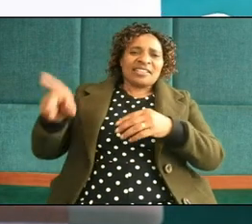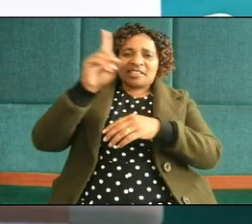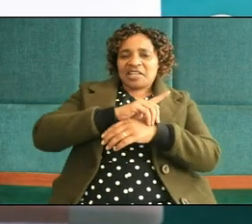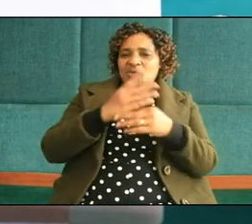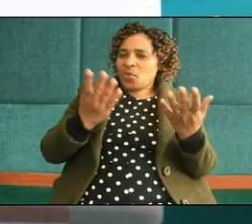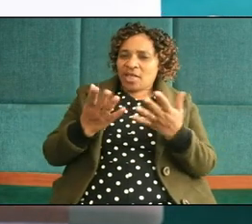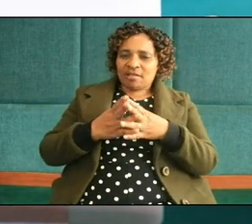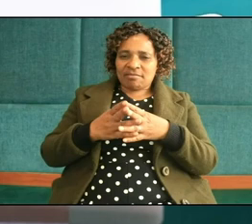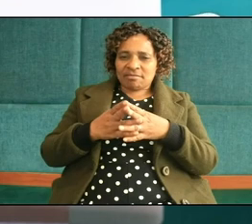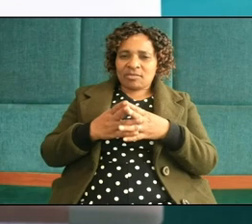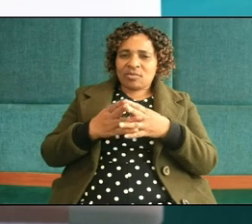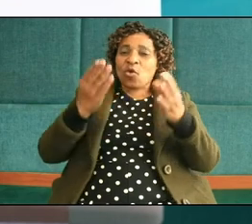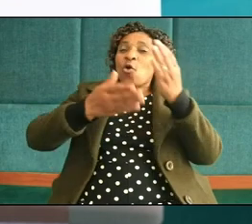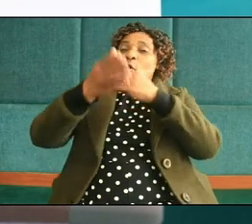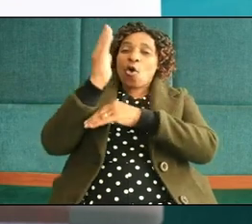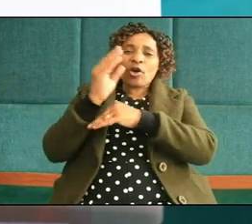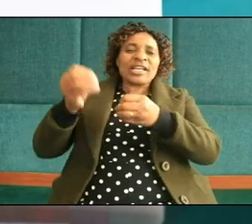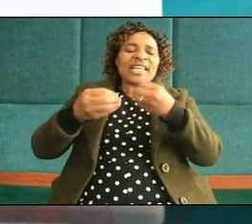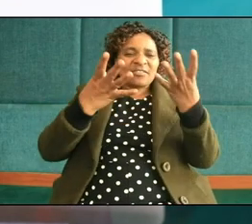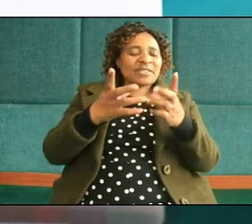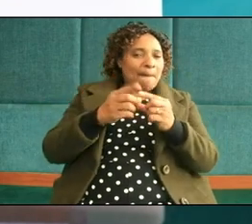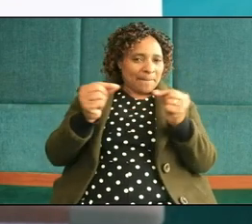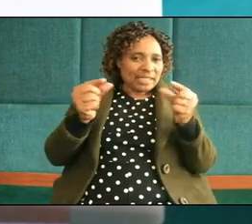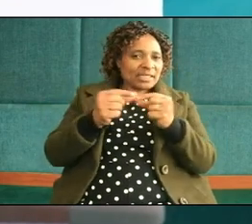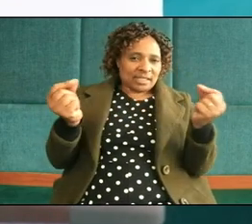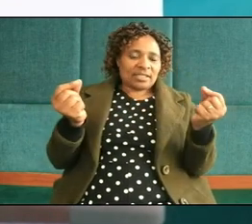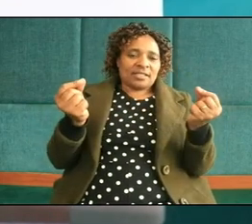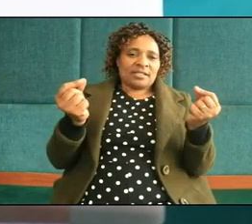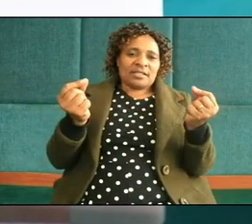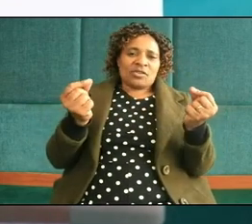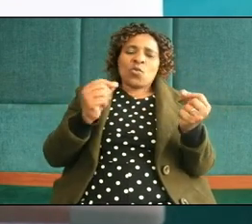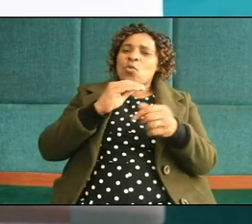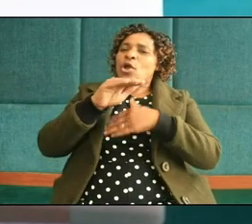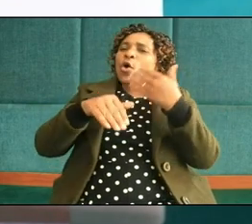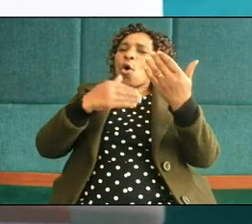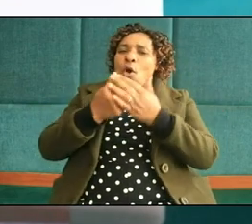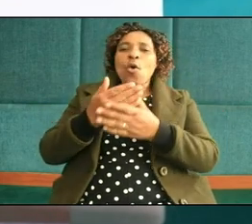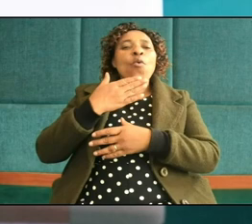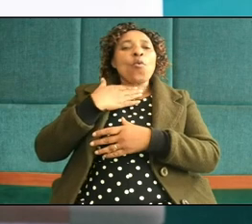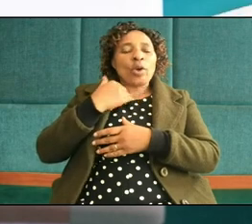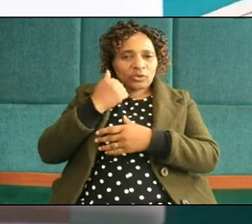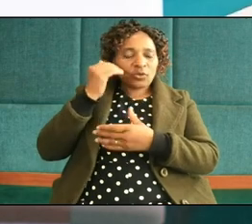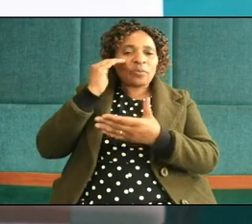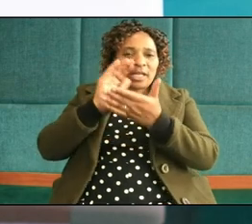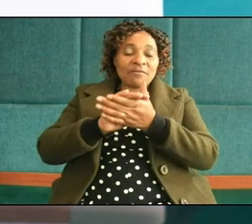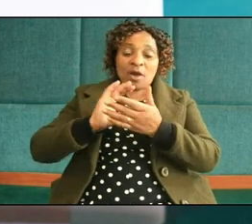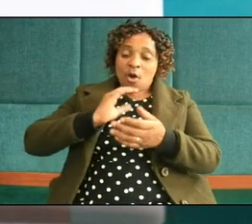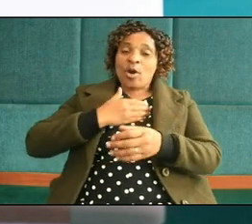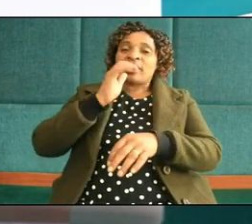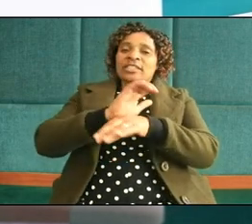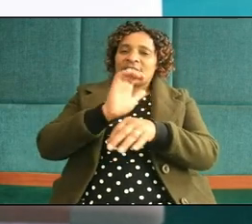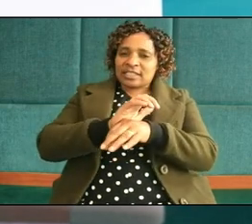be careful where God gives us a message we all want to believe that our churches